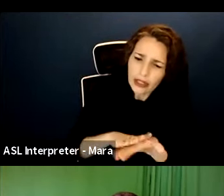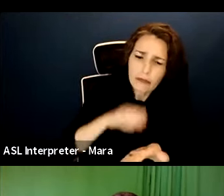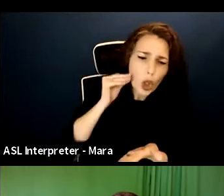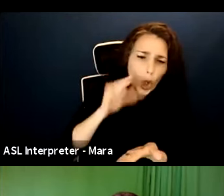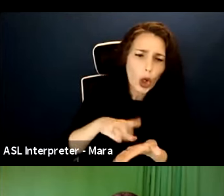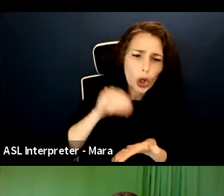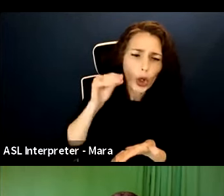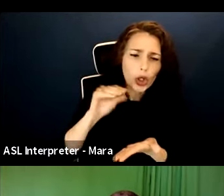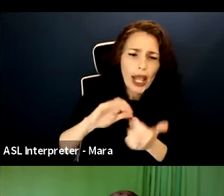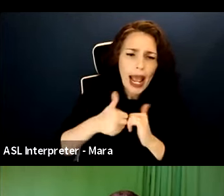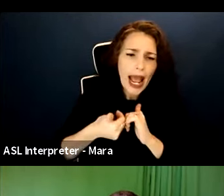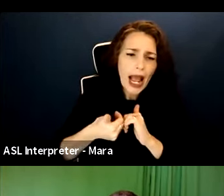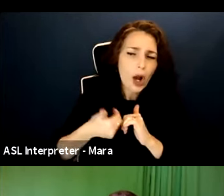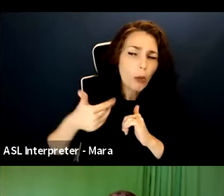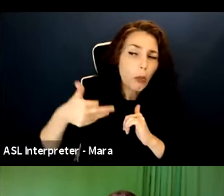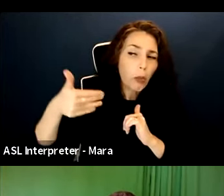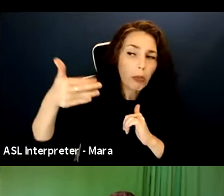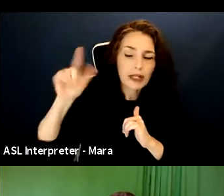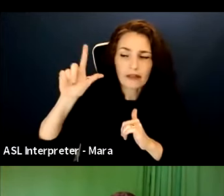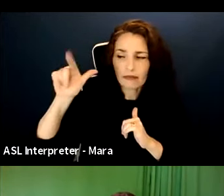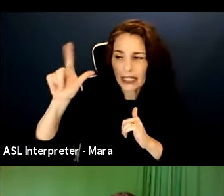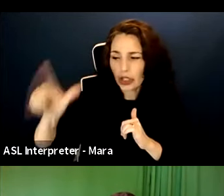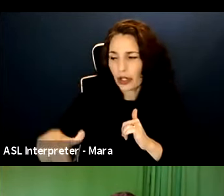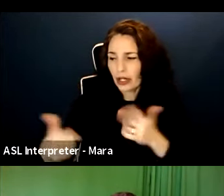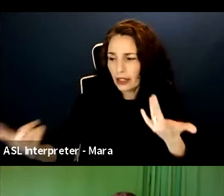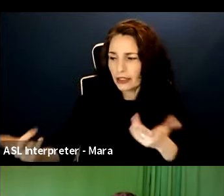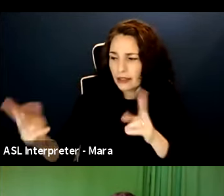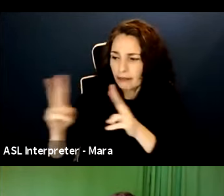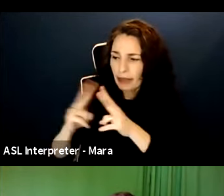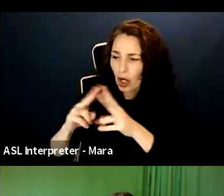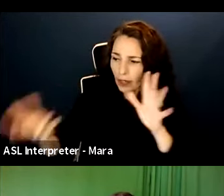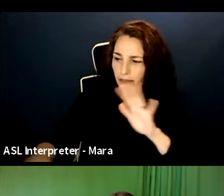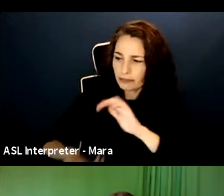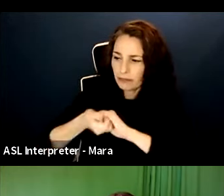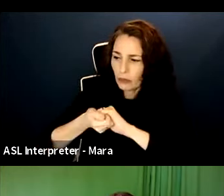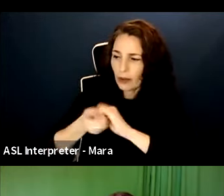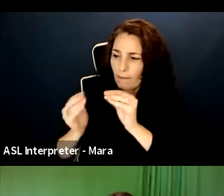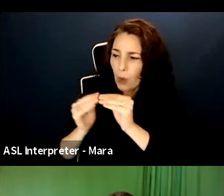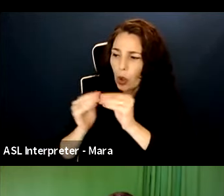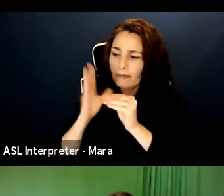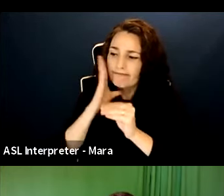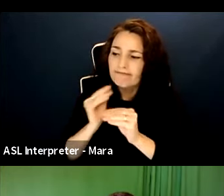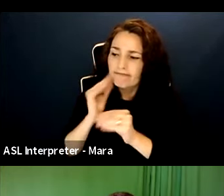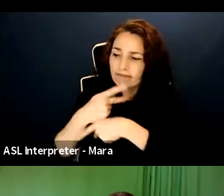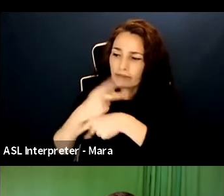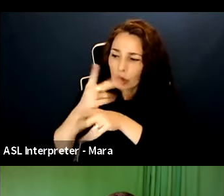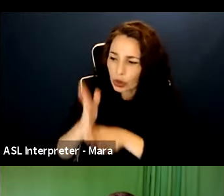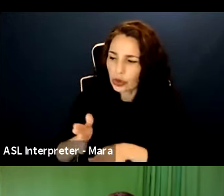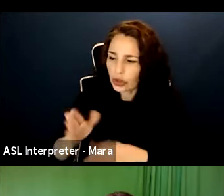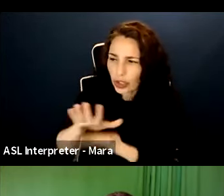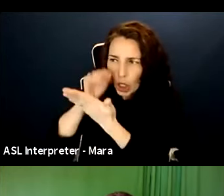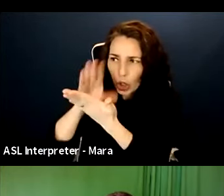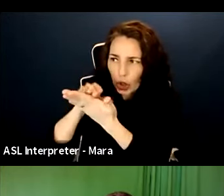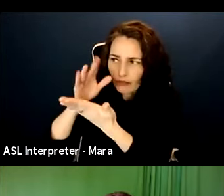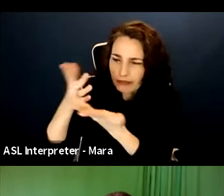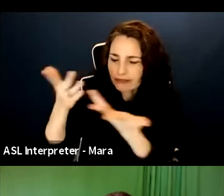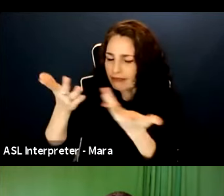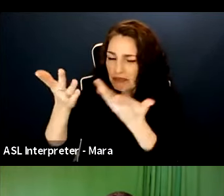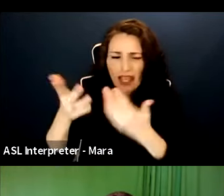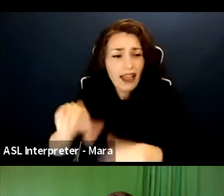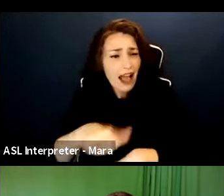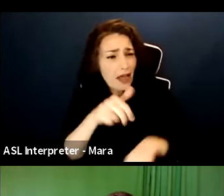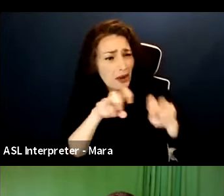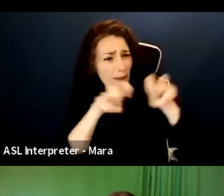with a more seasoned producer and learning from them. Um, yeah, but I'm sure everybody else in the panel has, has additional things. Um,